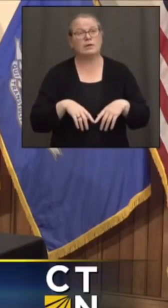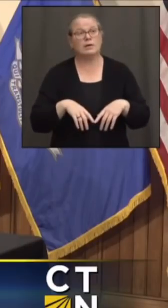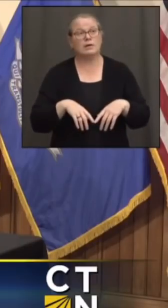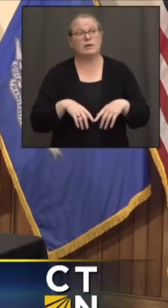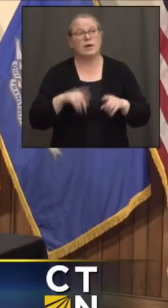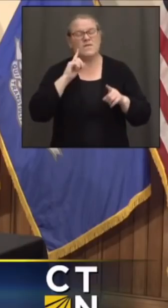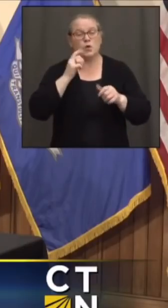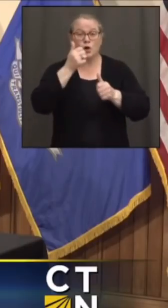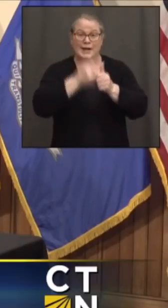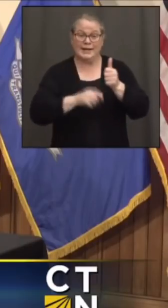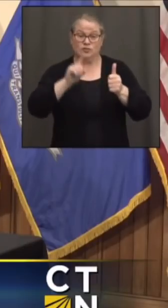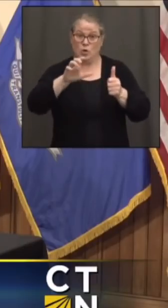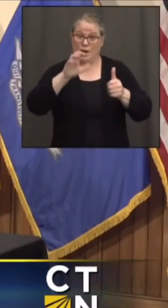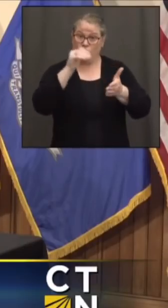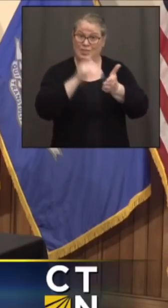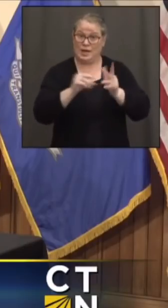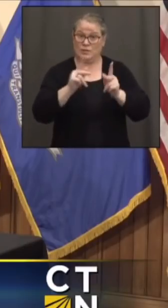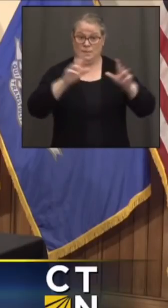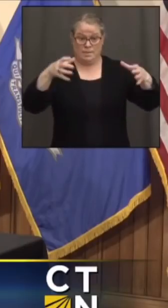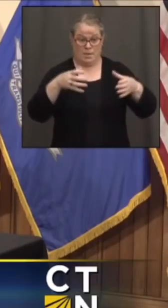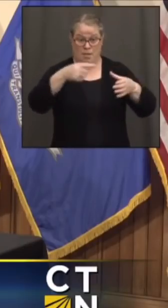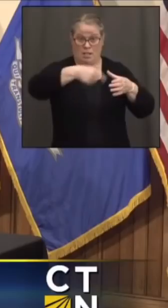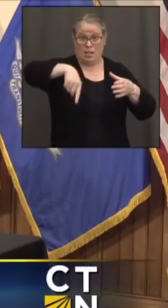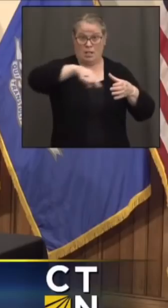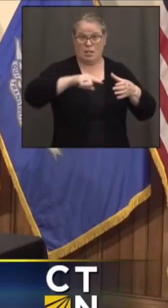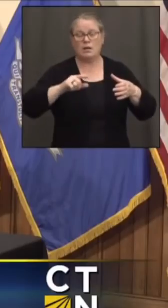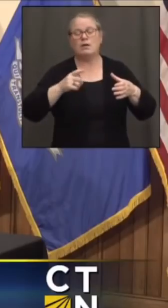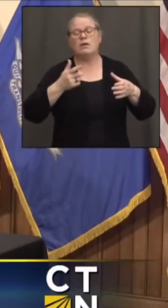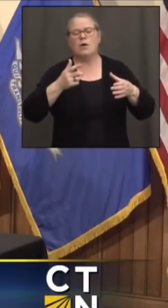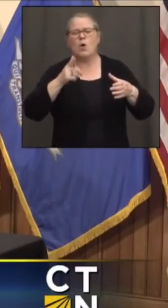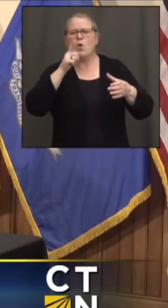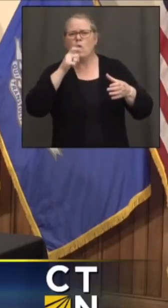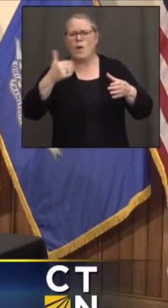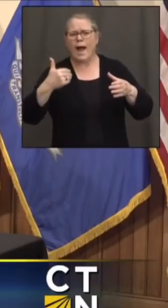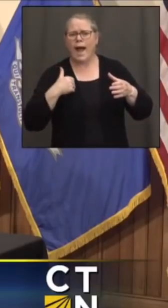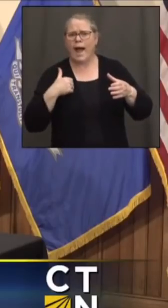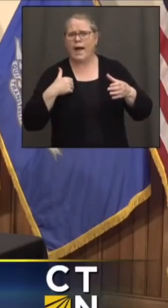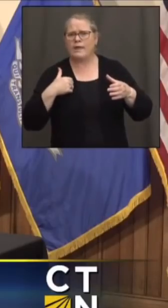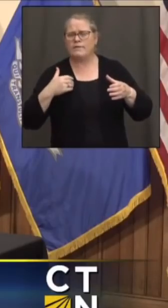indoors, outdoors, just all together. What are your thoughts on that?